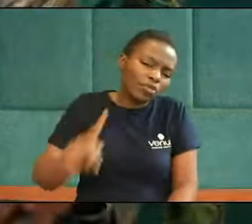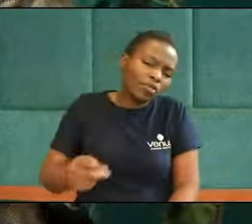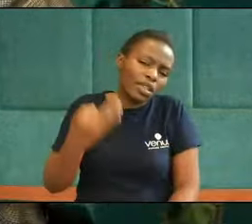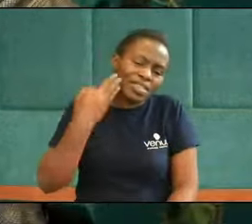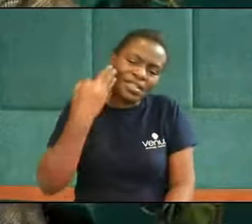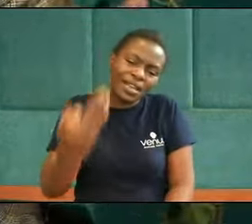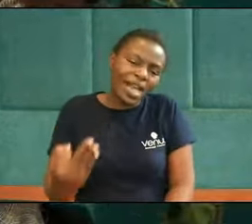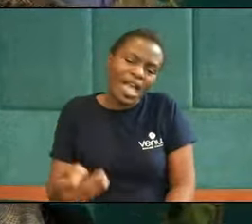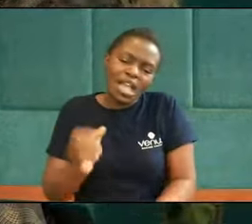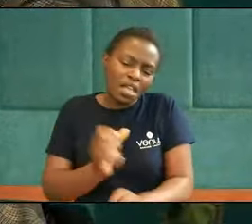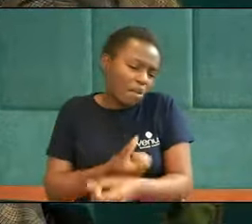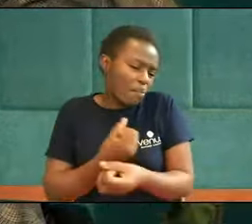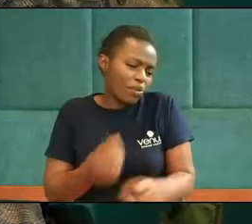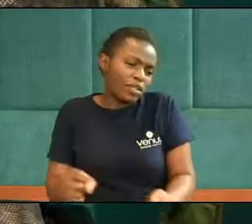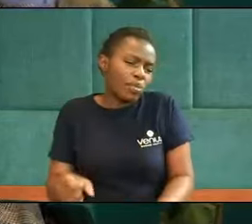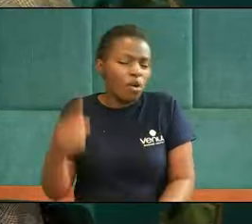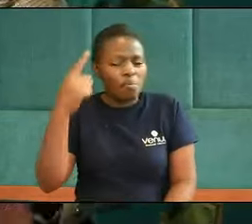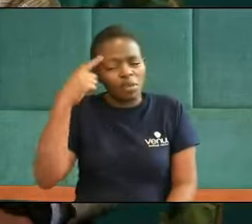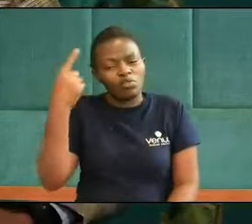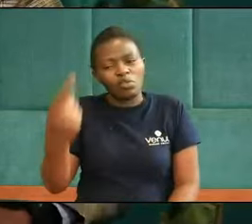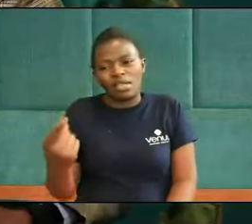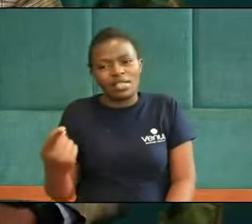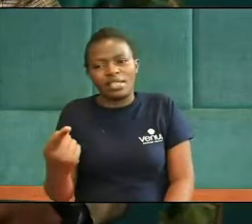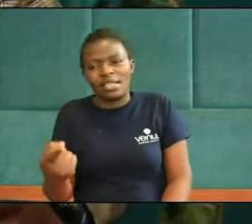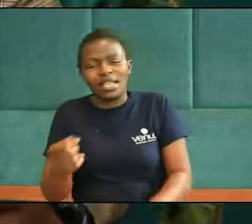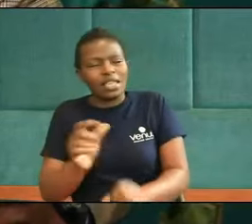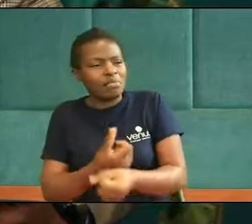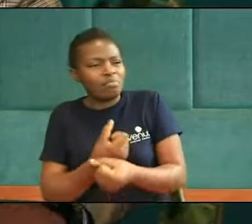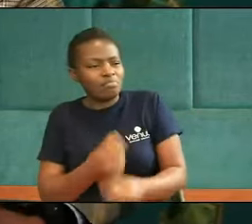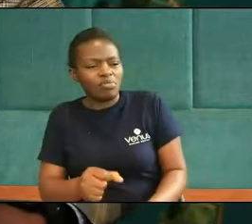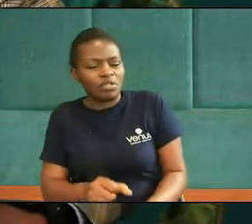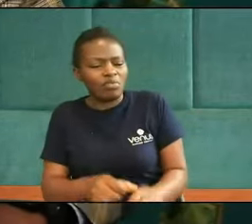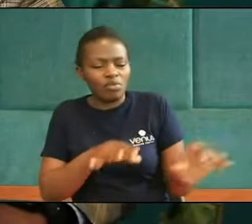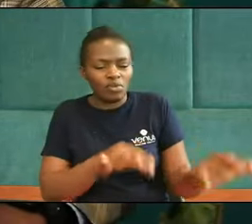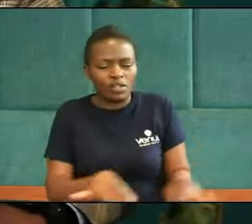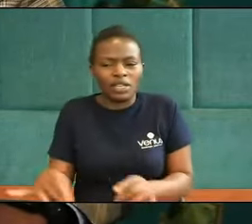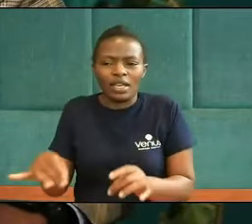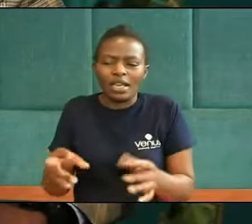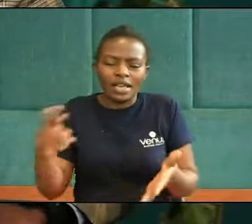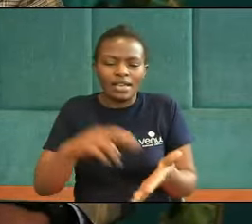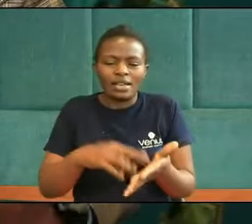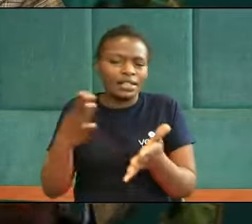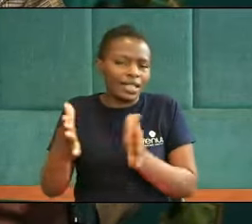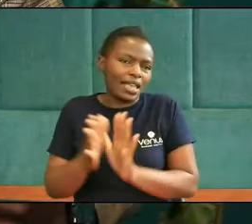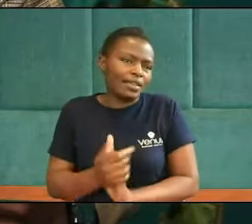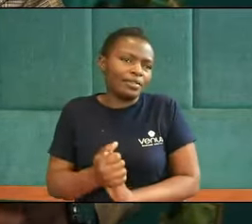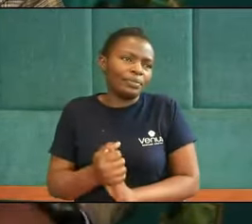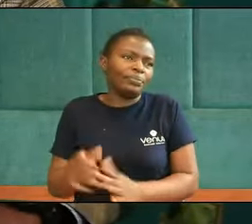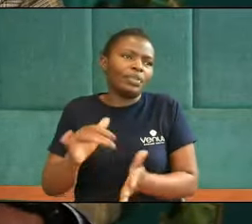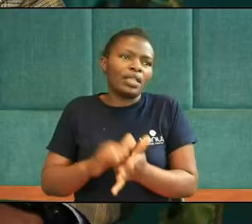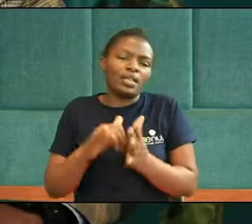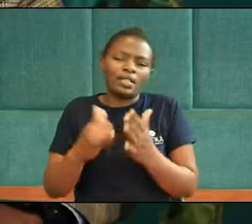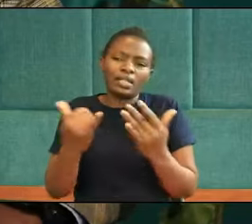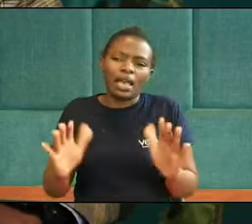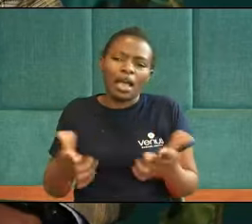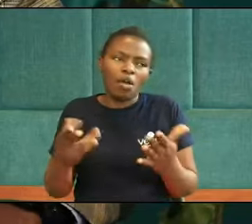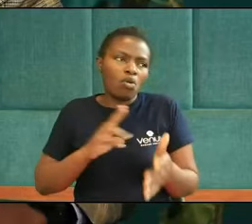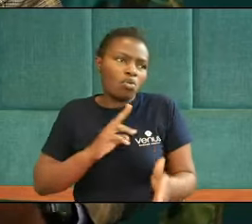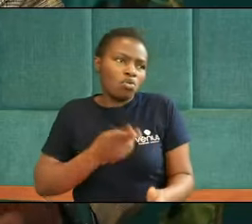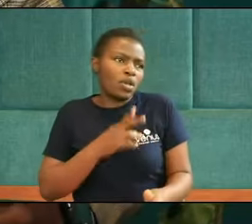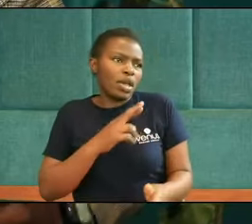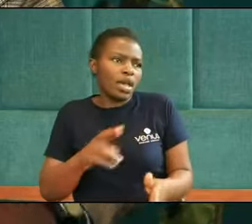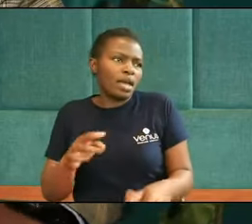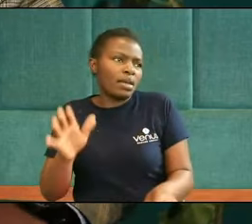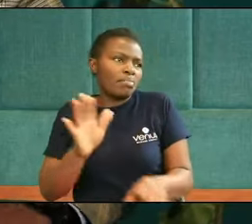tired He can't do it His mental capacity Cannot fathom that You know And that's how we are You know A lot of the time